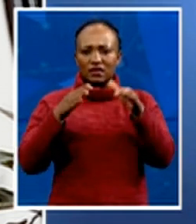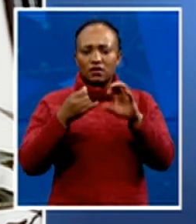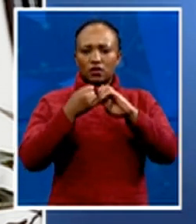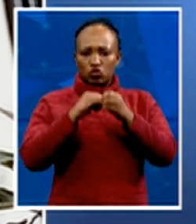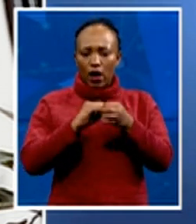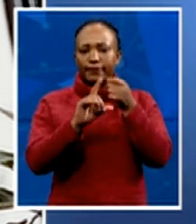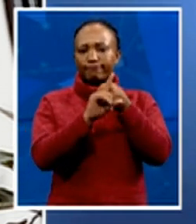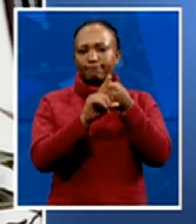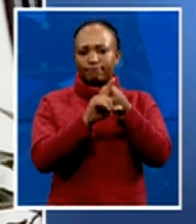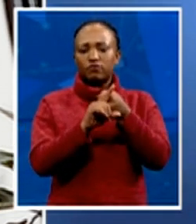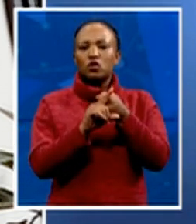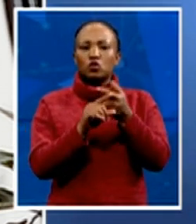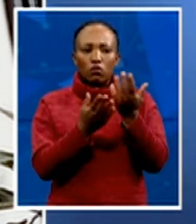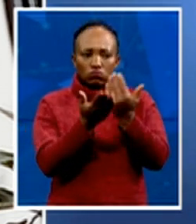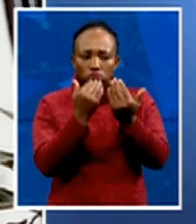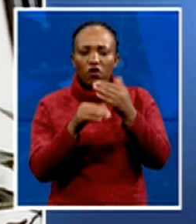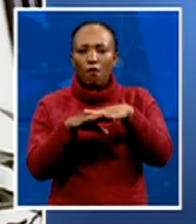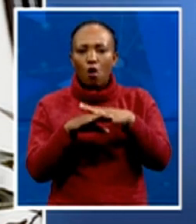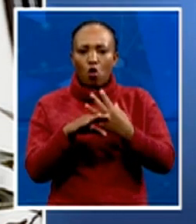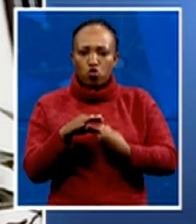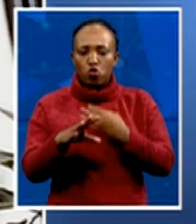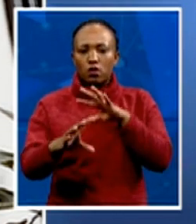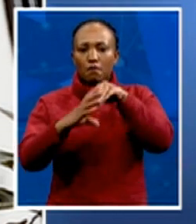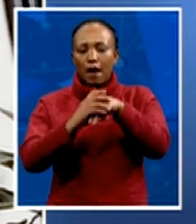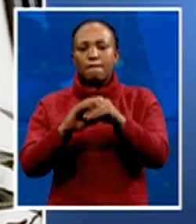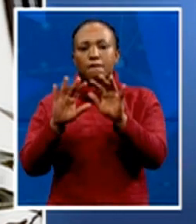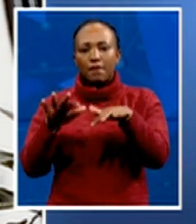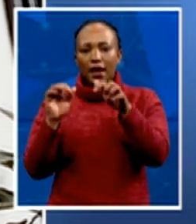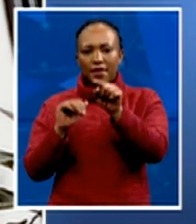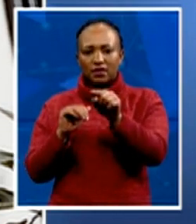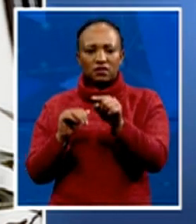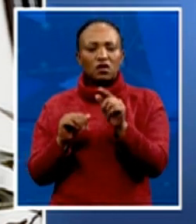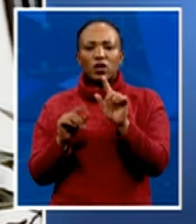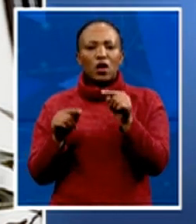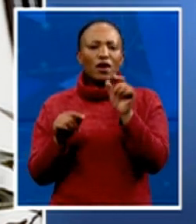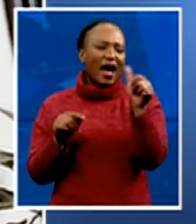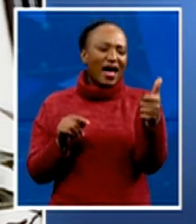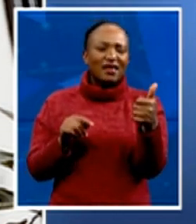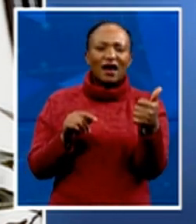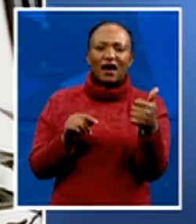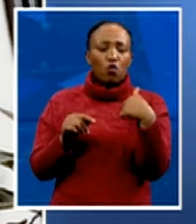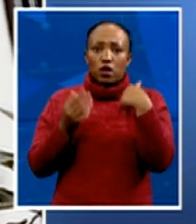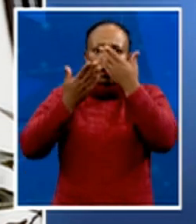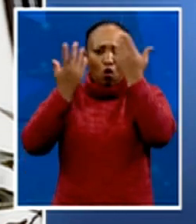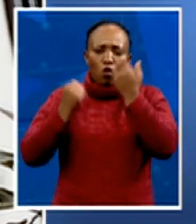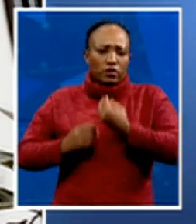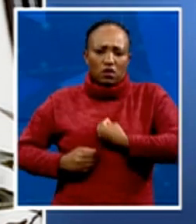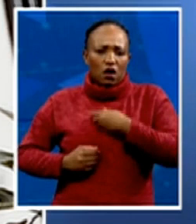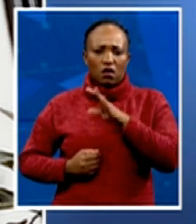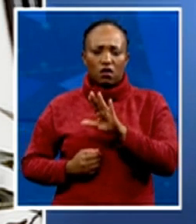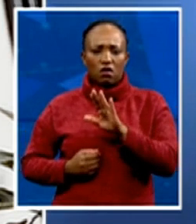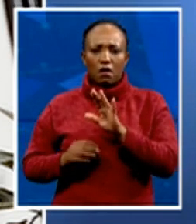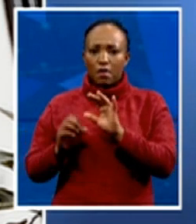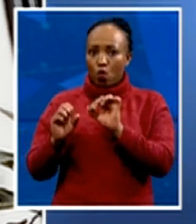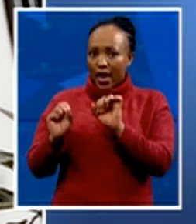And, no, we will not co-sign things that we do not know as young people. We will not agree to things that will compromise the